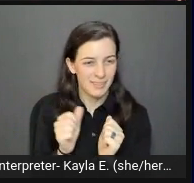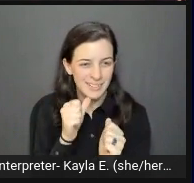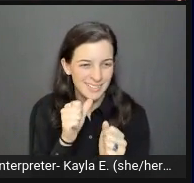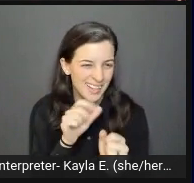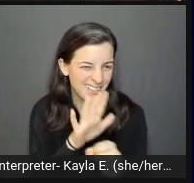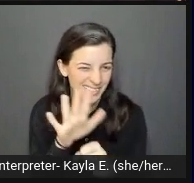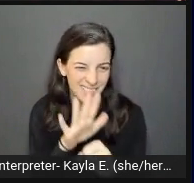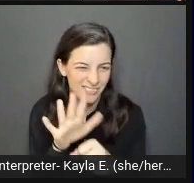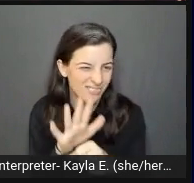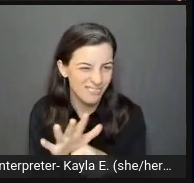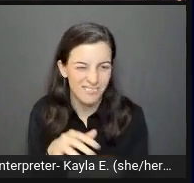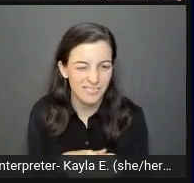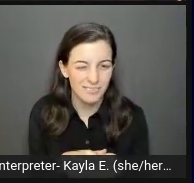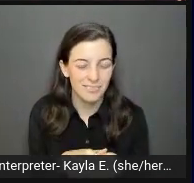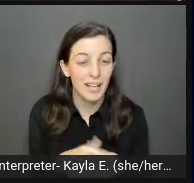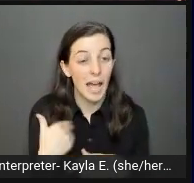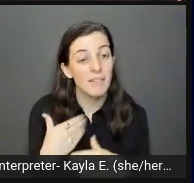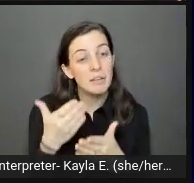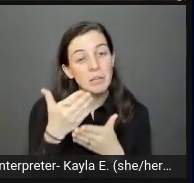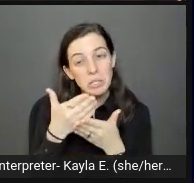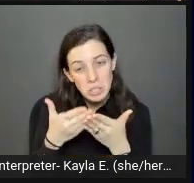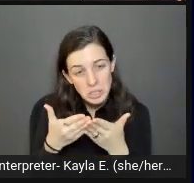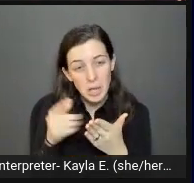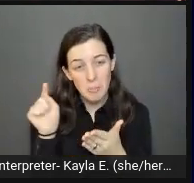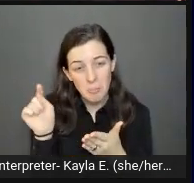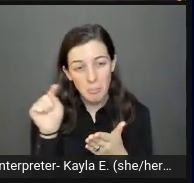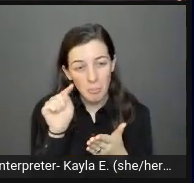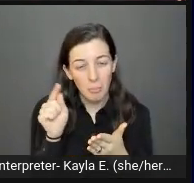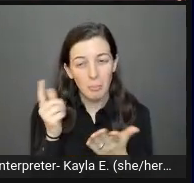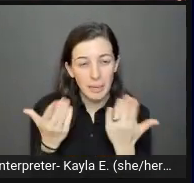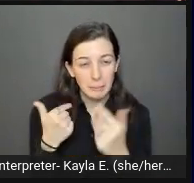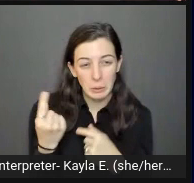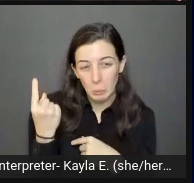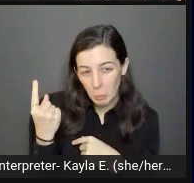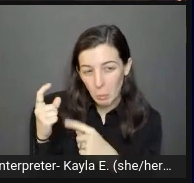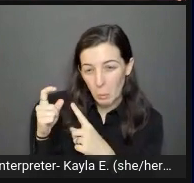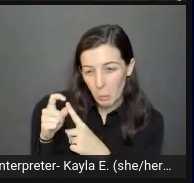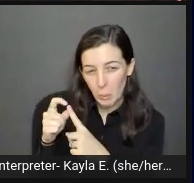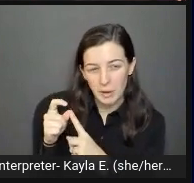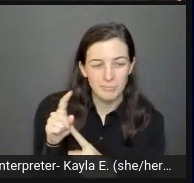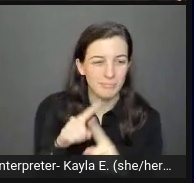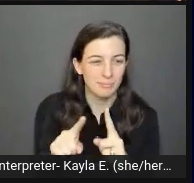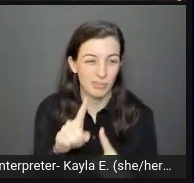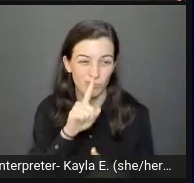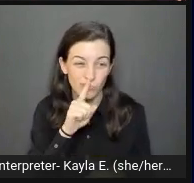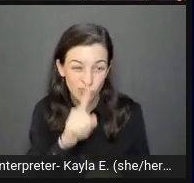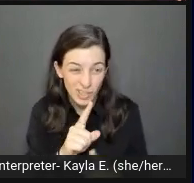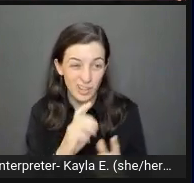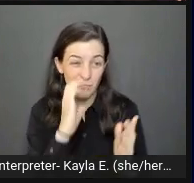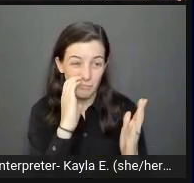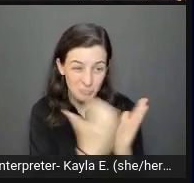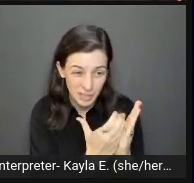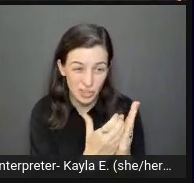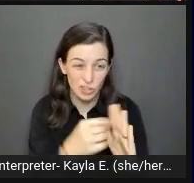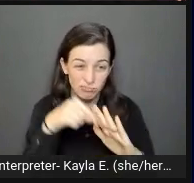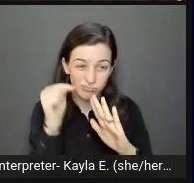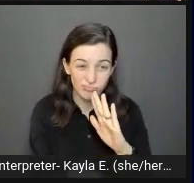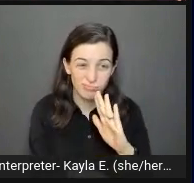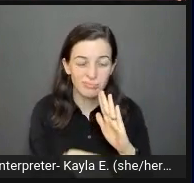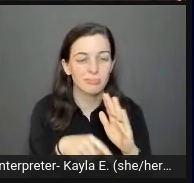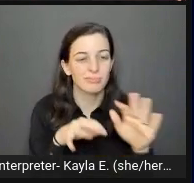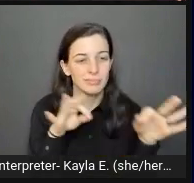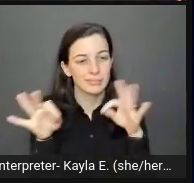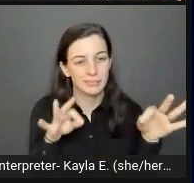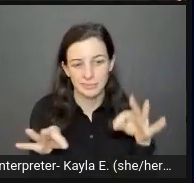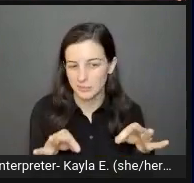-word alt text description could be sufficient, but almost never when we're talking about an actual image or photo. This also doesn't help your